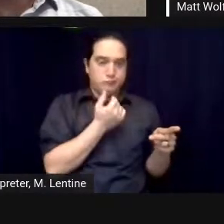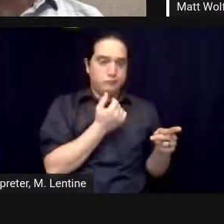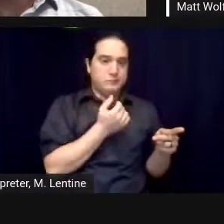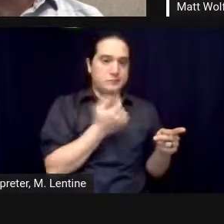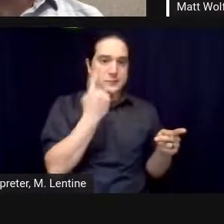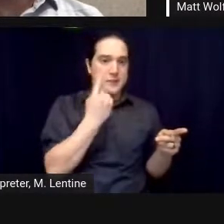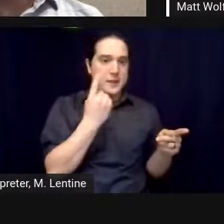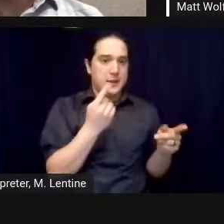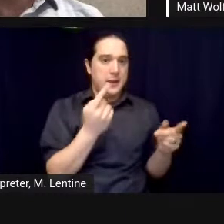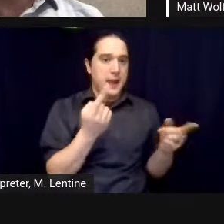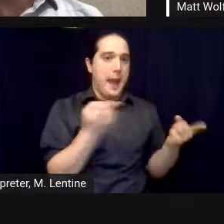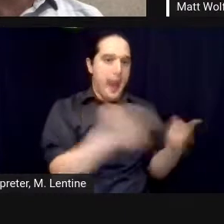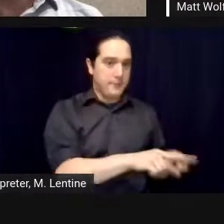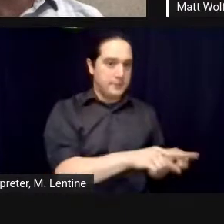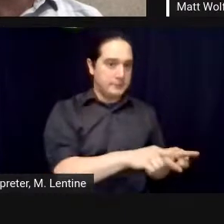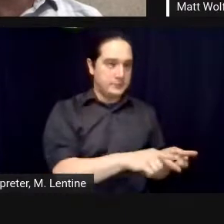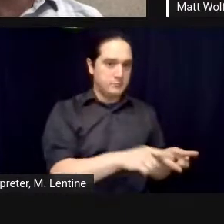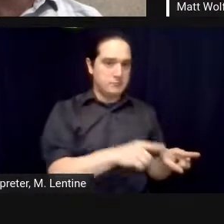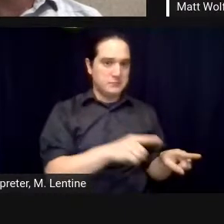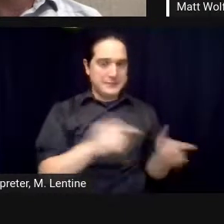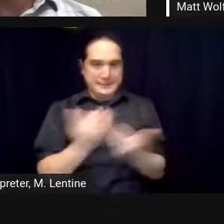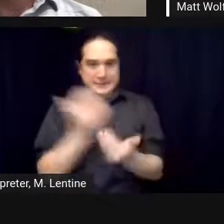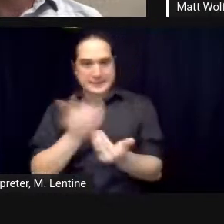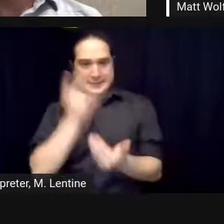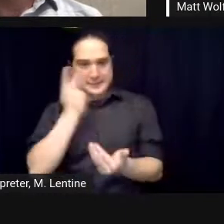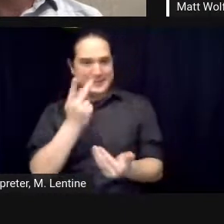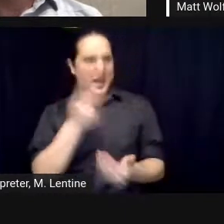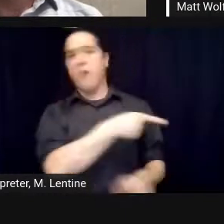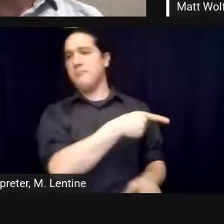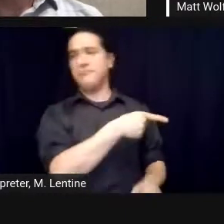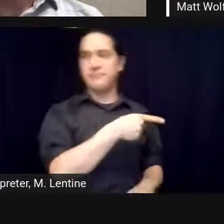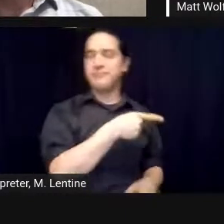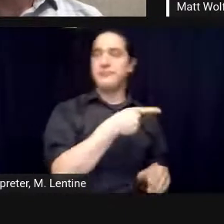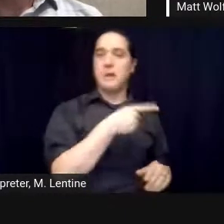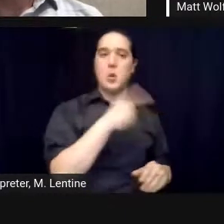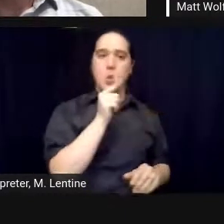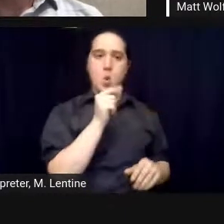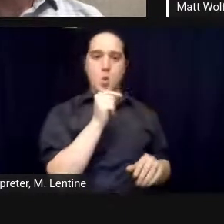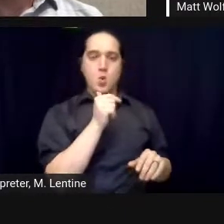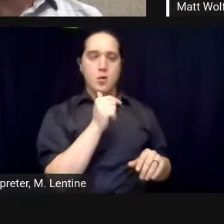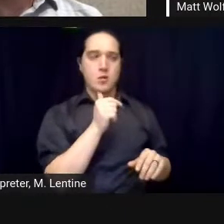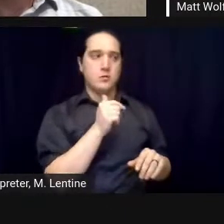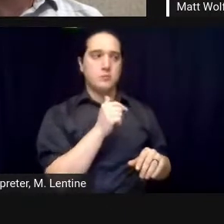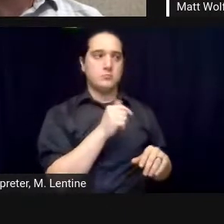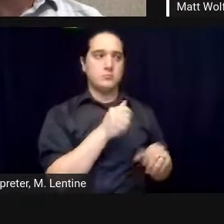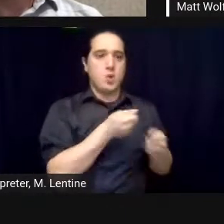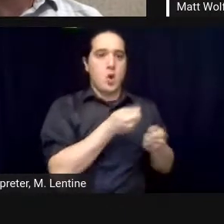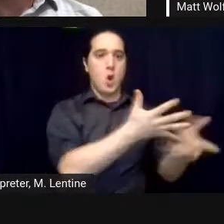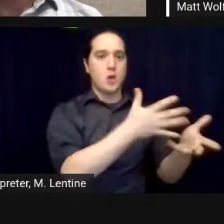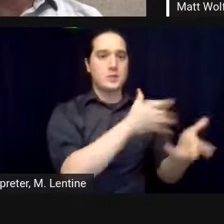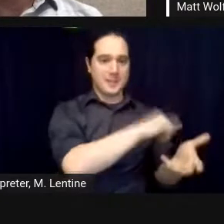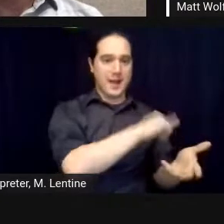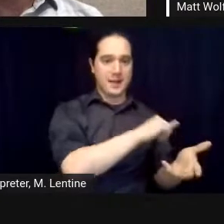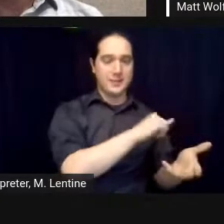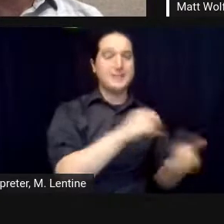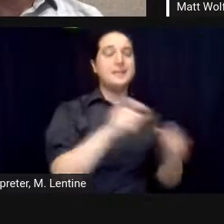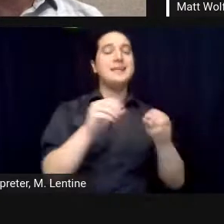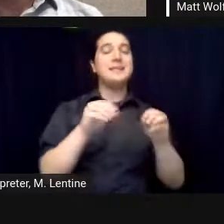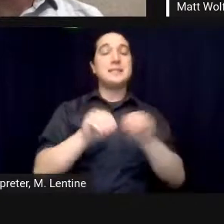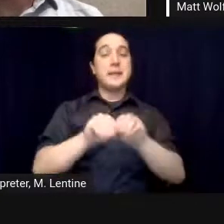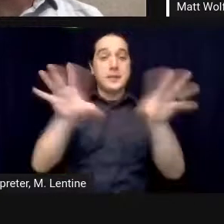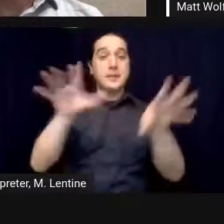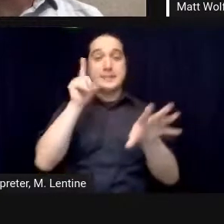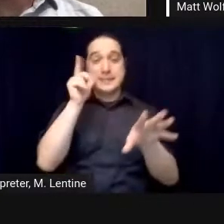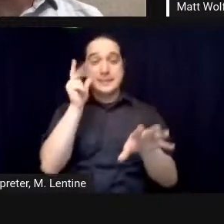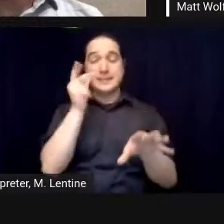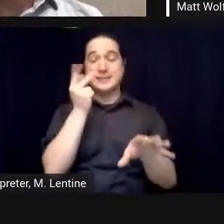where technology and the living world are so intimately enmeshed and you